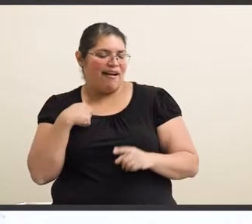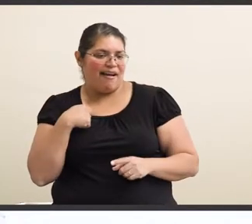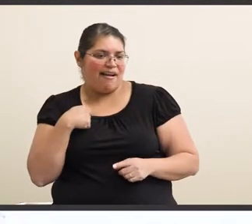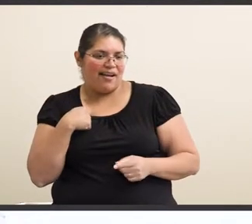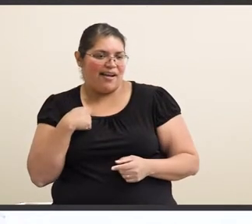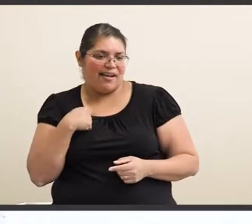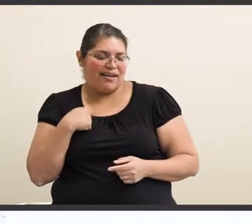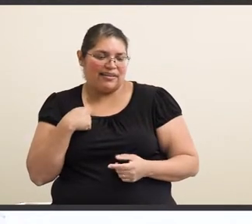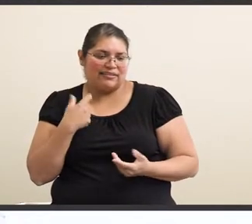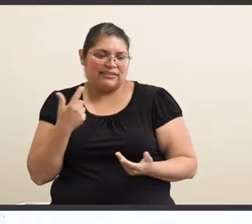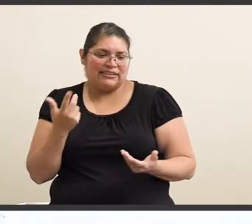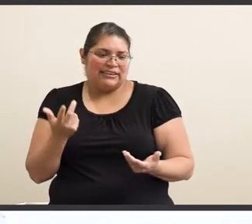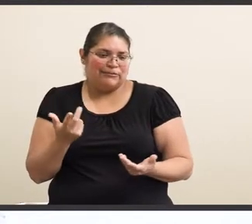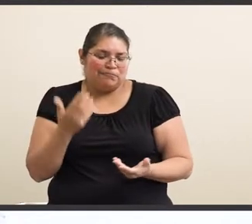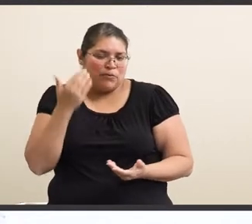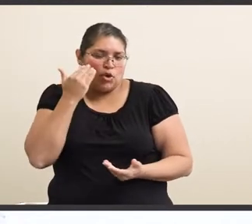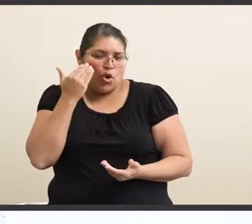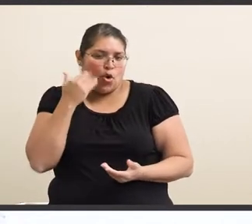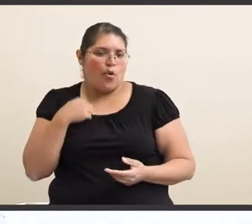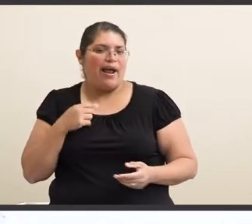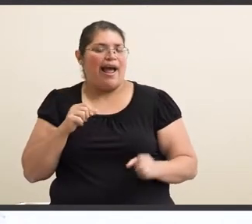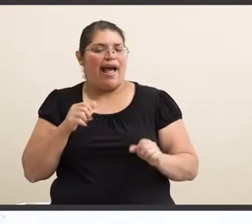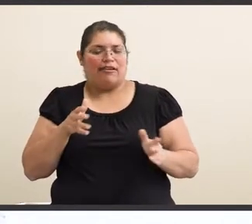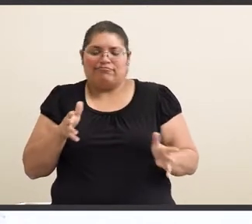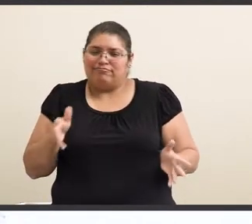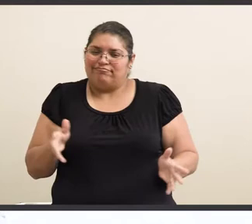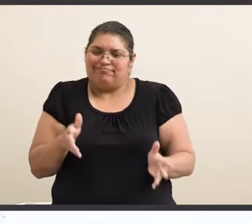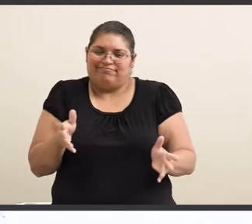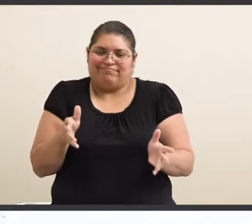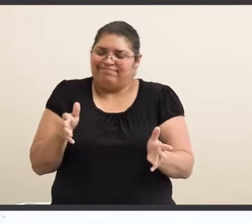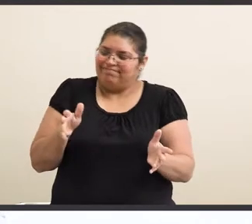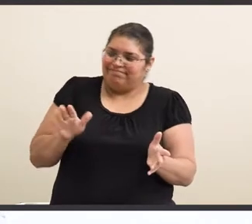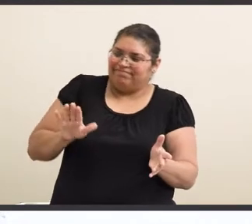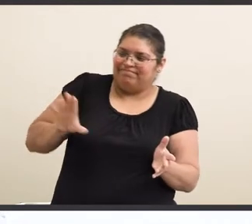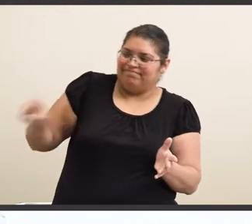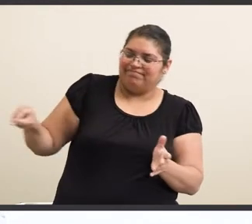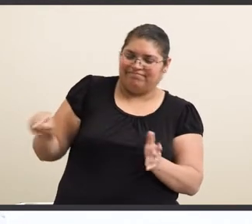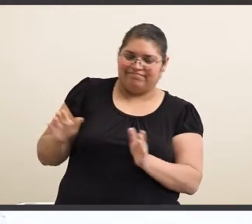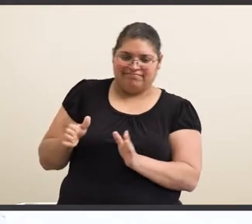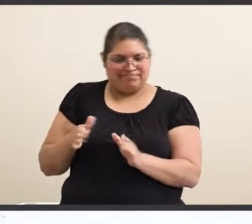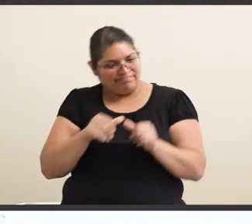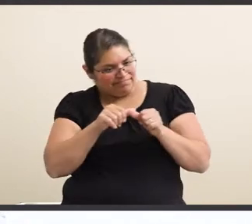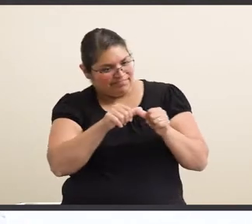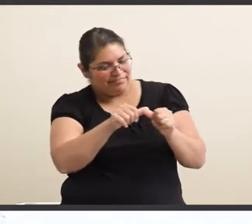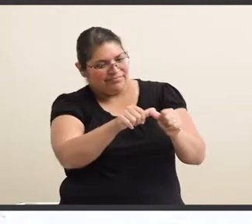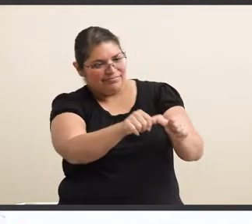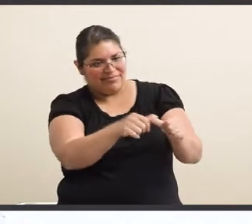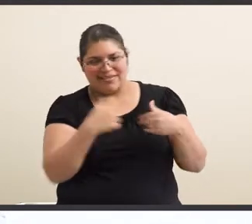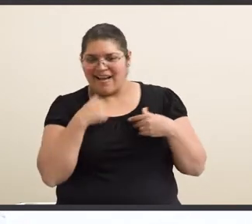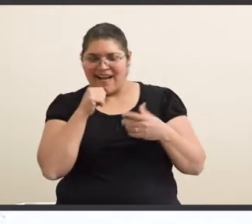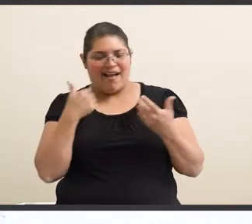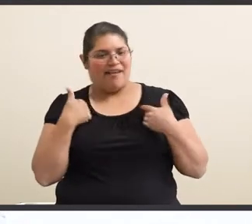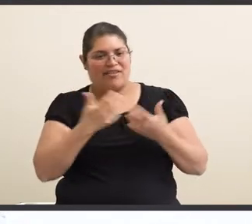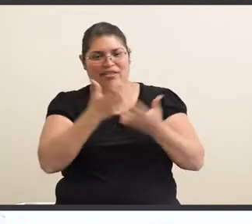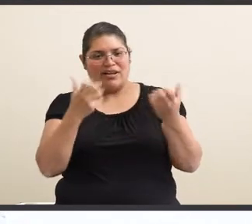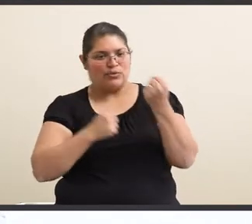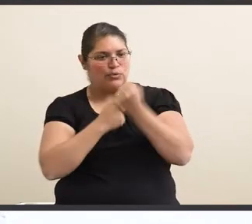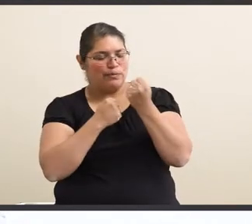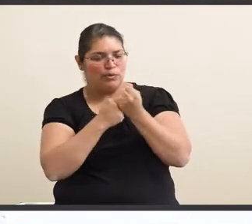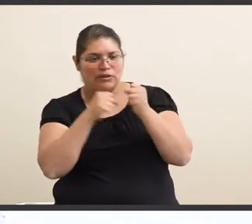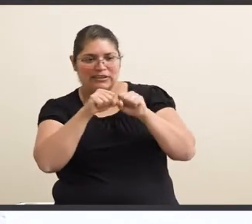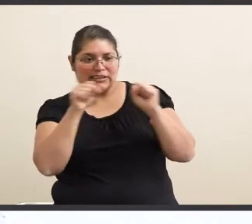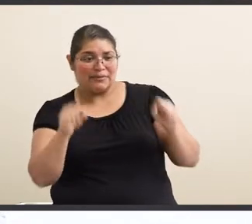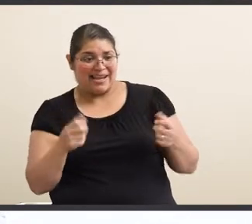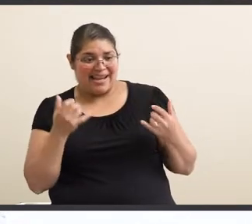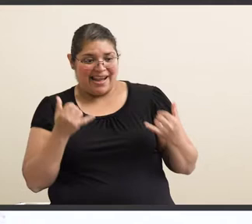I just, knowing that I pushed through and not having a whole lot of support system and, uh,